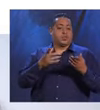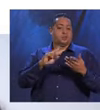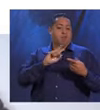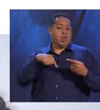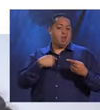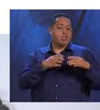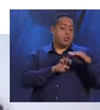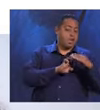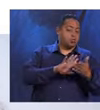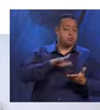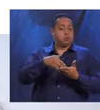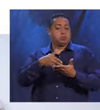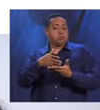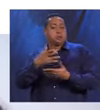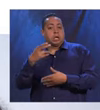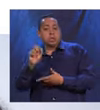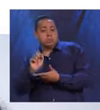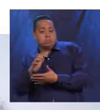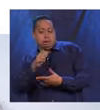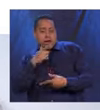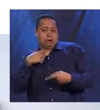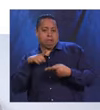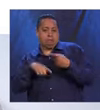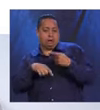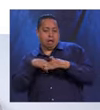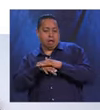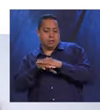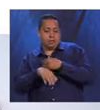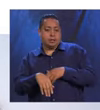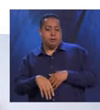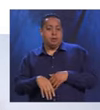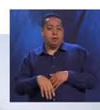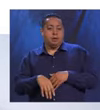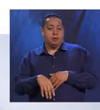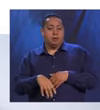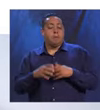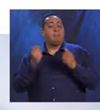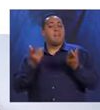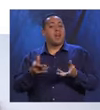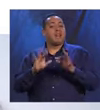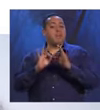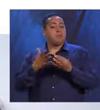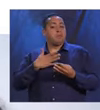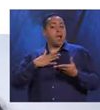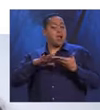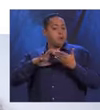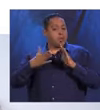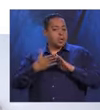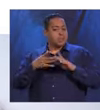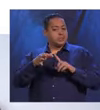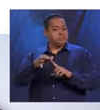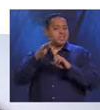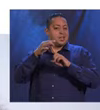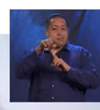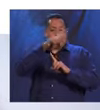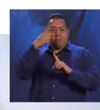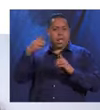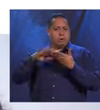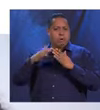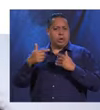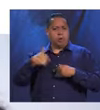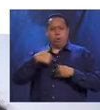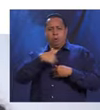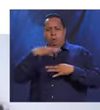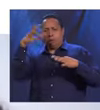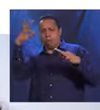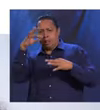when I was in elementary, middle, or high school. Similar to a lot of families in my community, especially